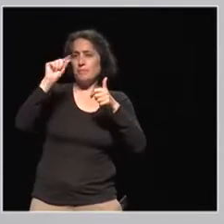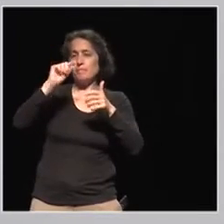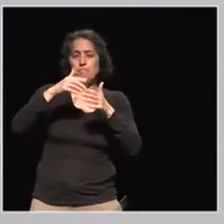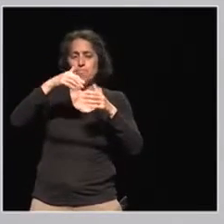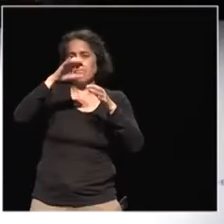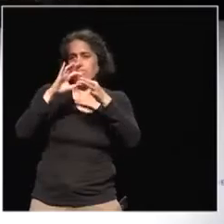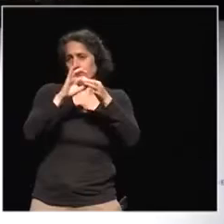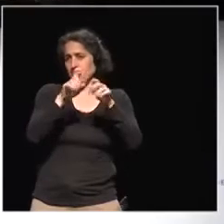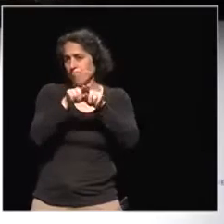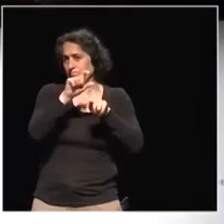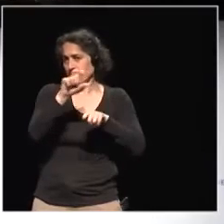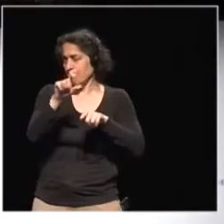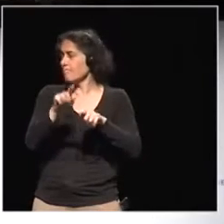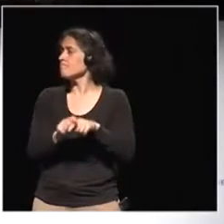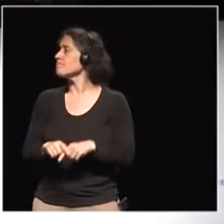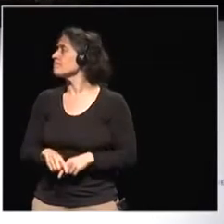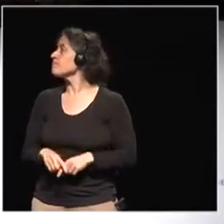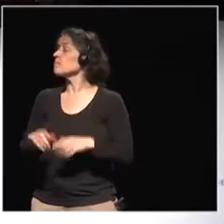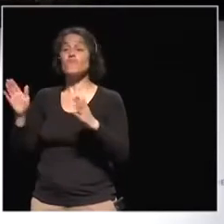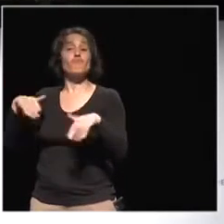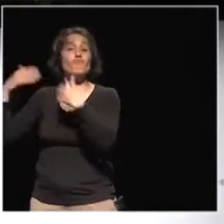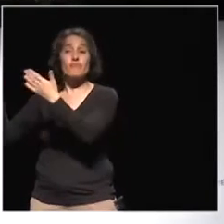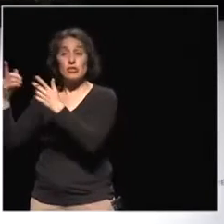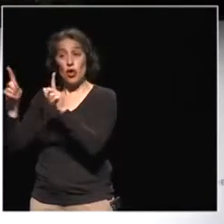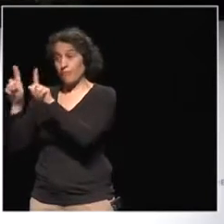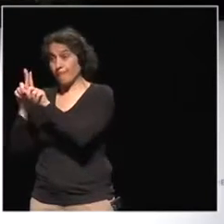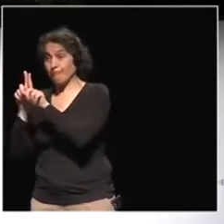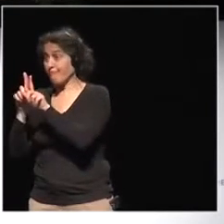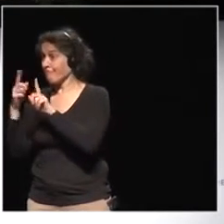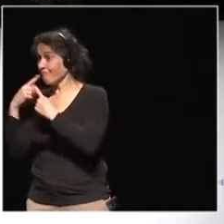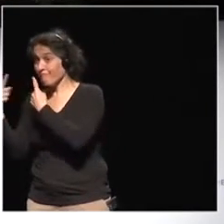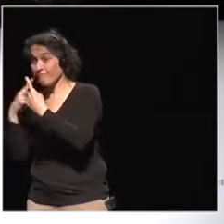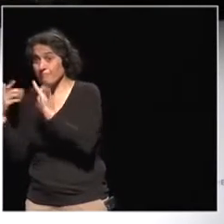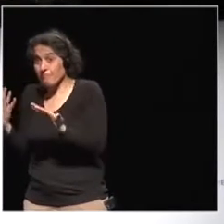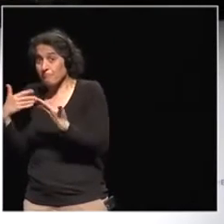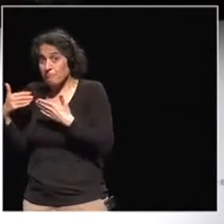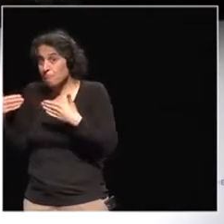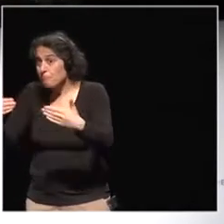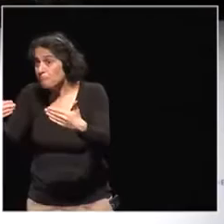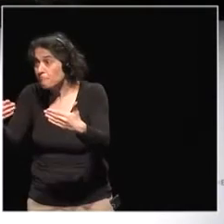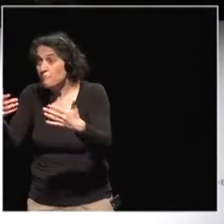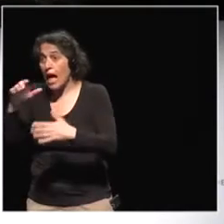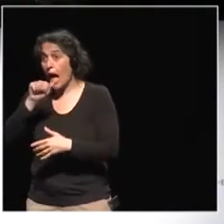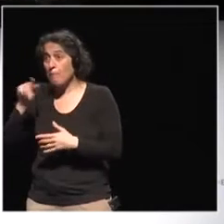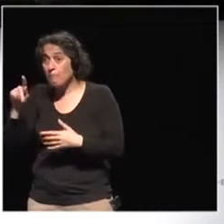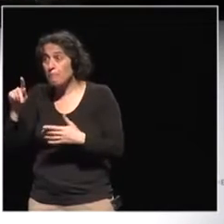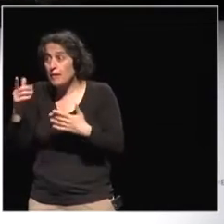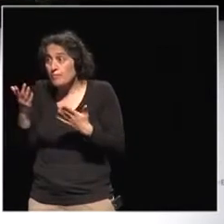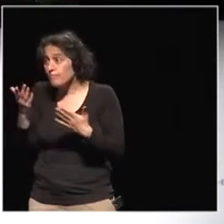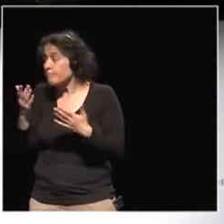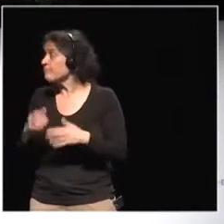now, Helene, what are we going to do with this app now finally? Yes, let's use our fingers and I'm going to